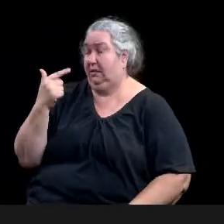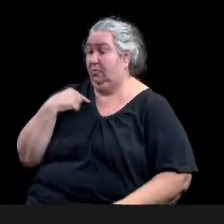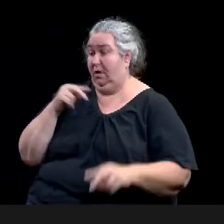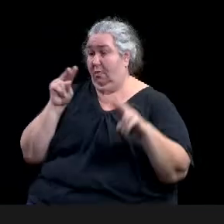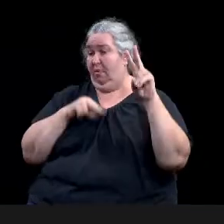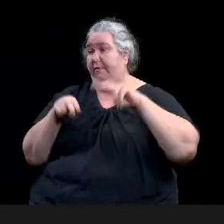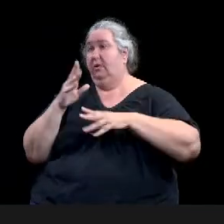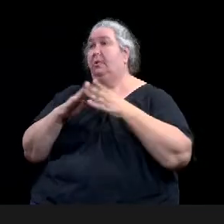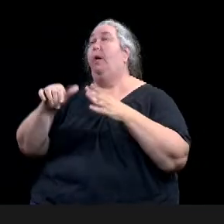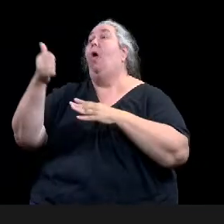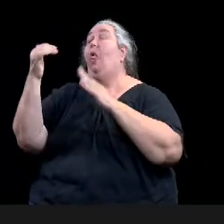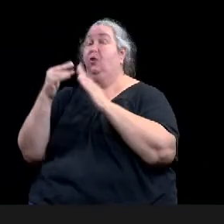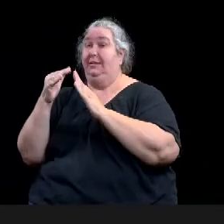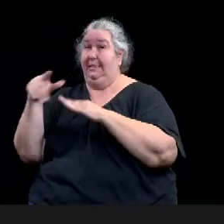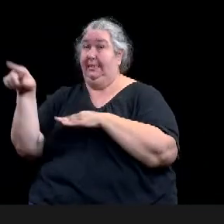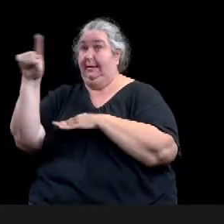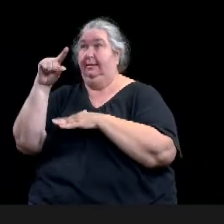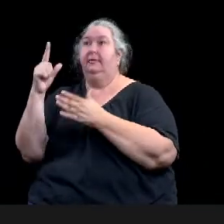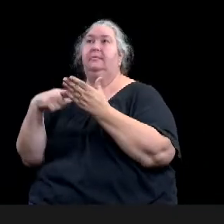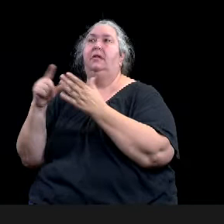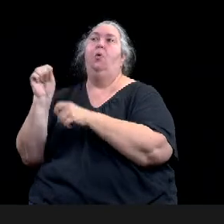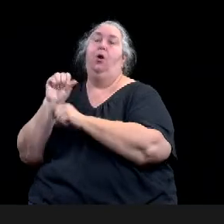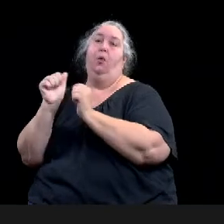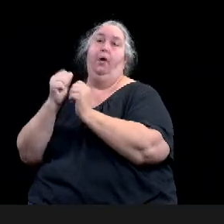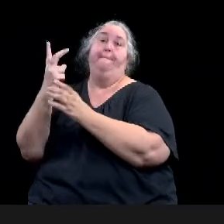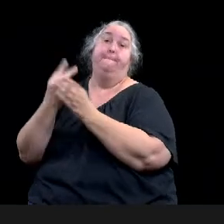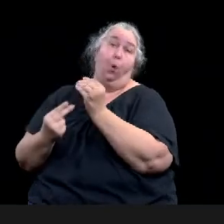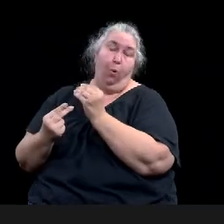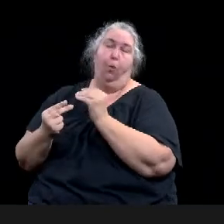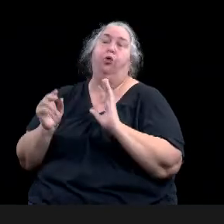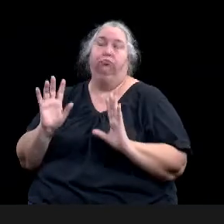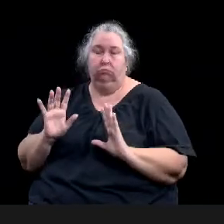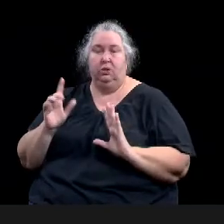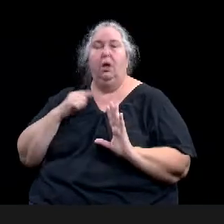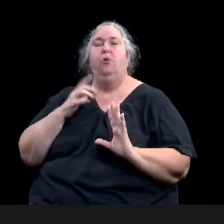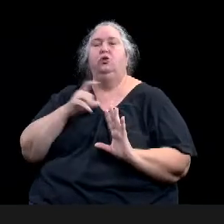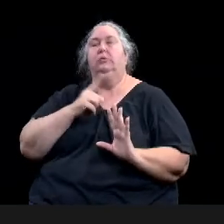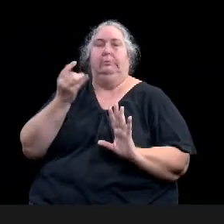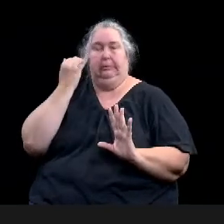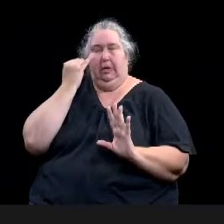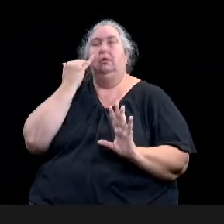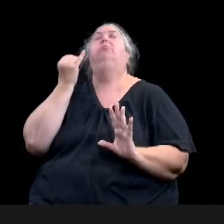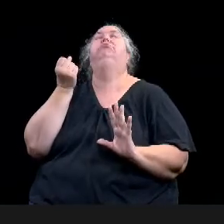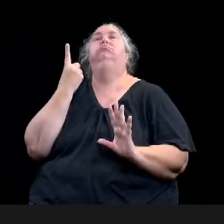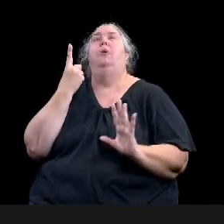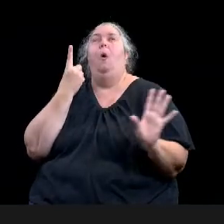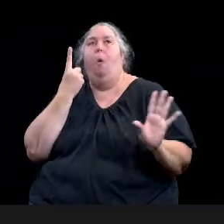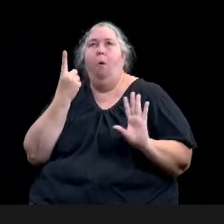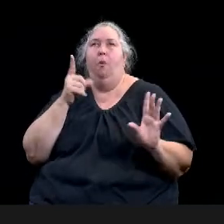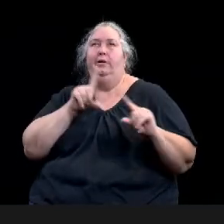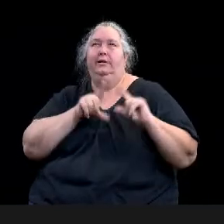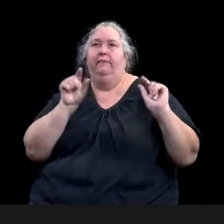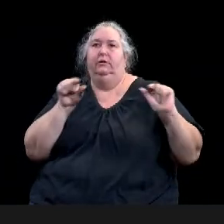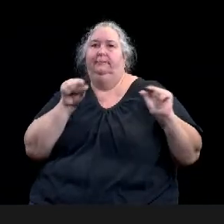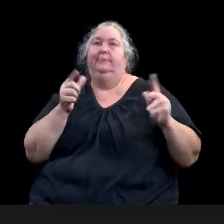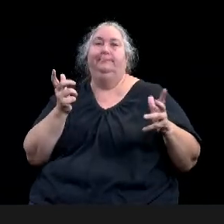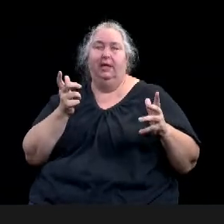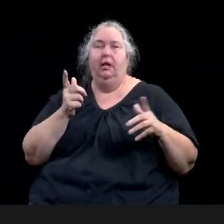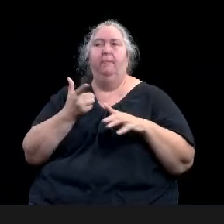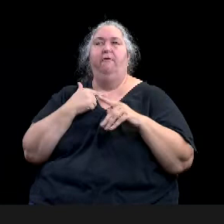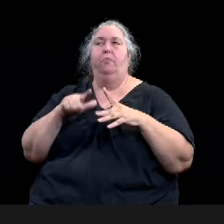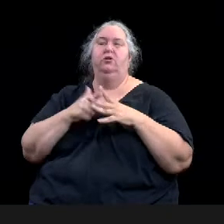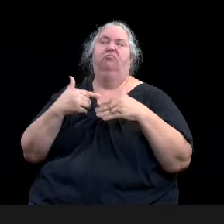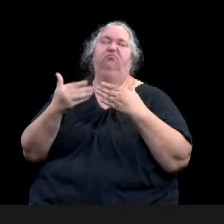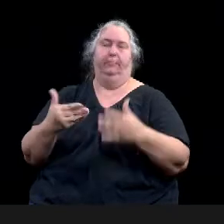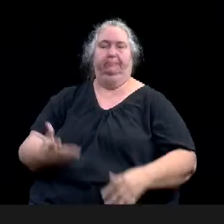on that, um, before we proceed. So in our research, uh, we really sought to find programs that